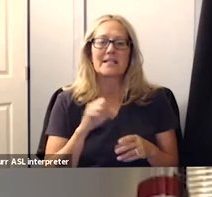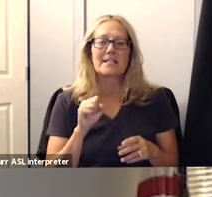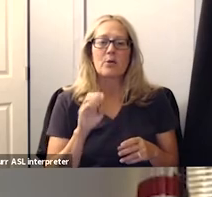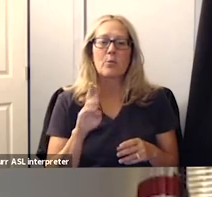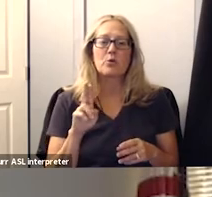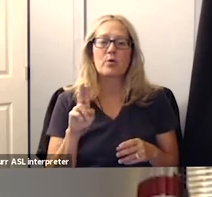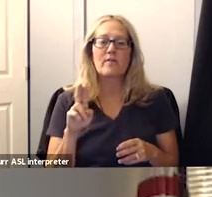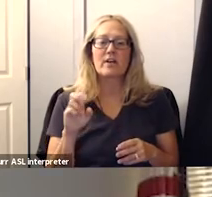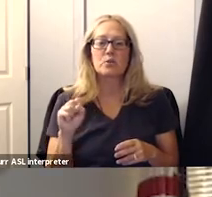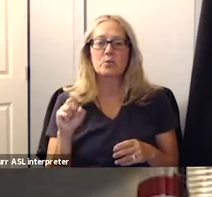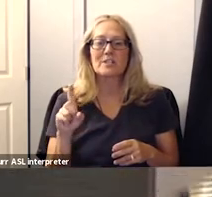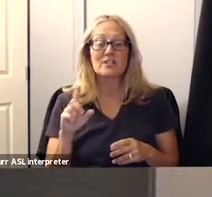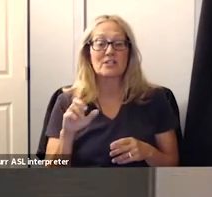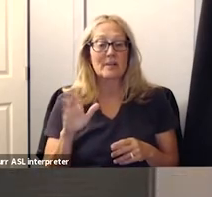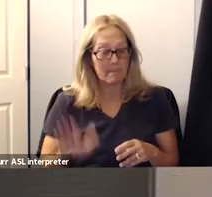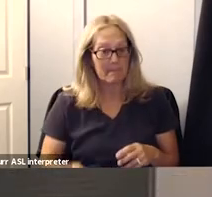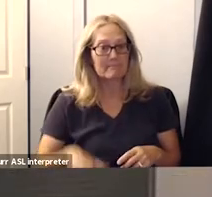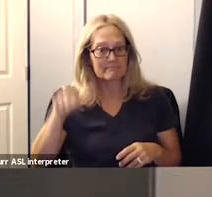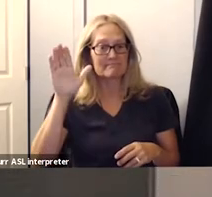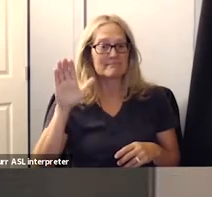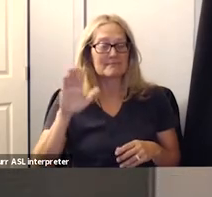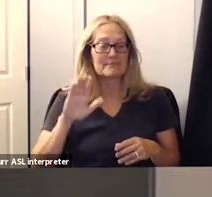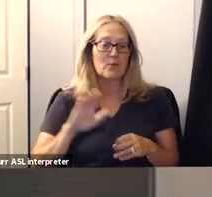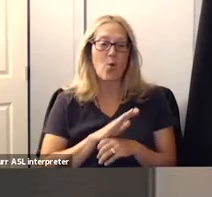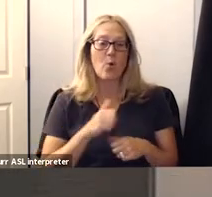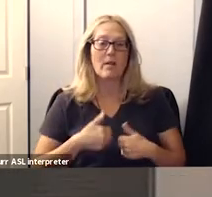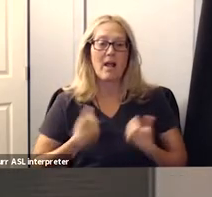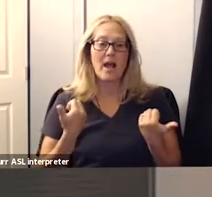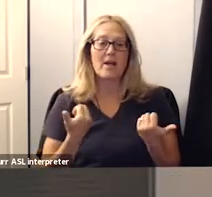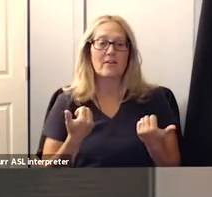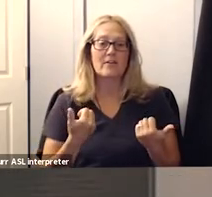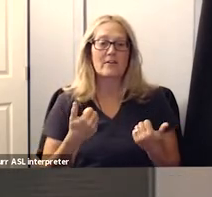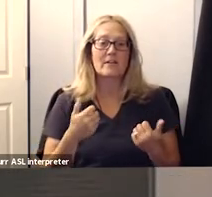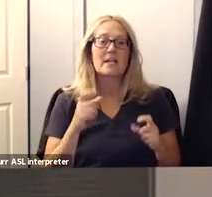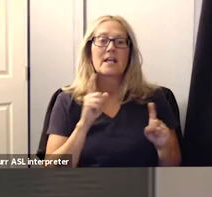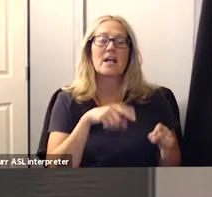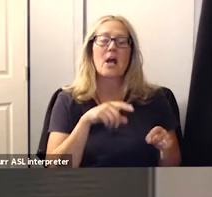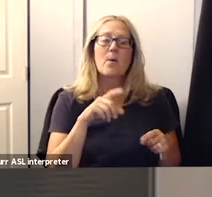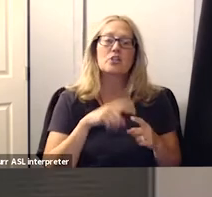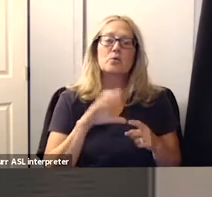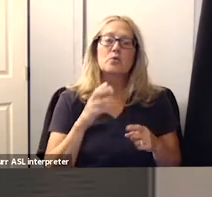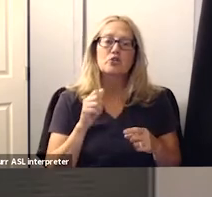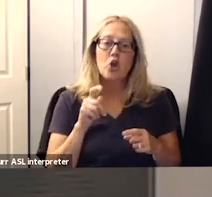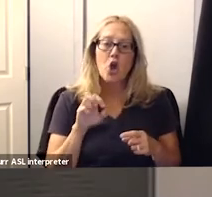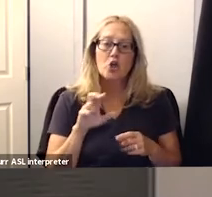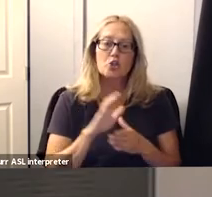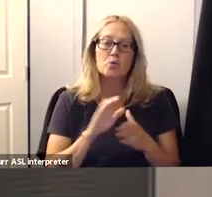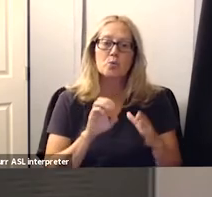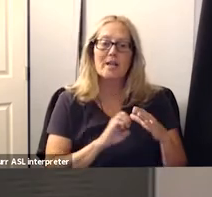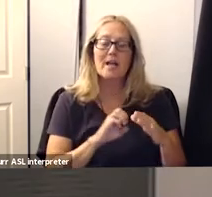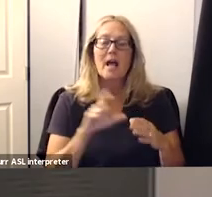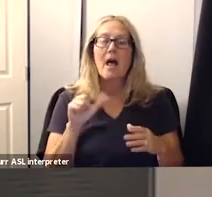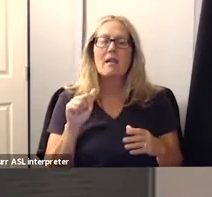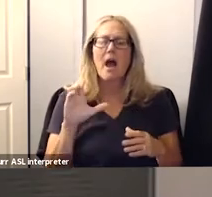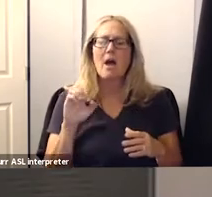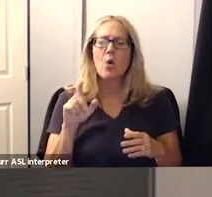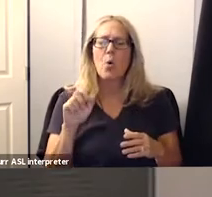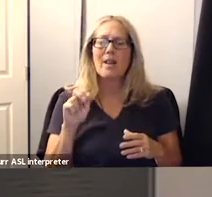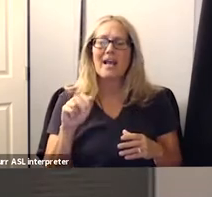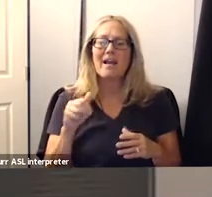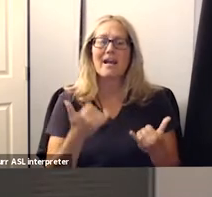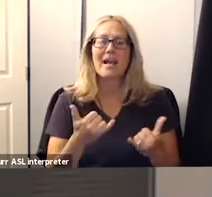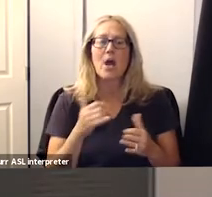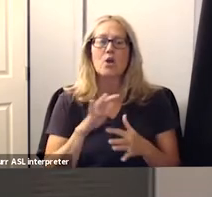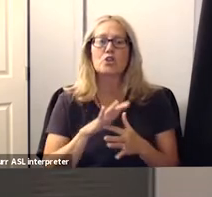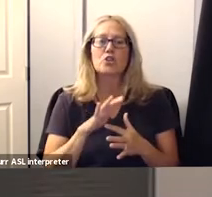pretty much my whole life um i went to peabody charter school for elementary and then i went to localena and now i'm a junior